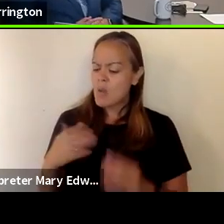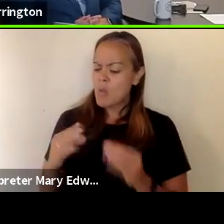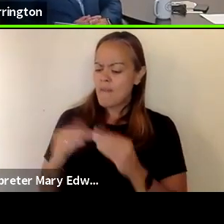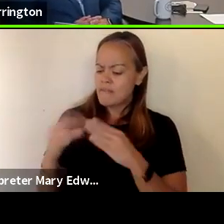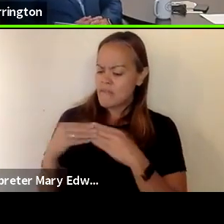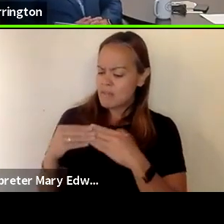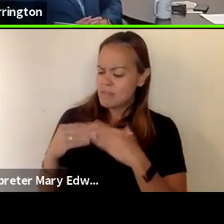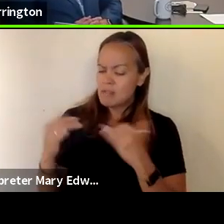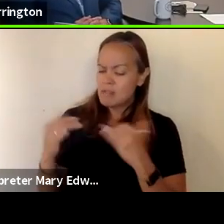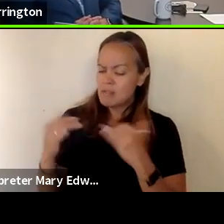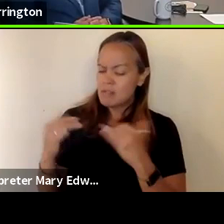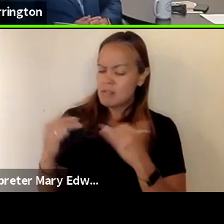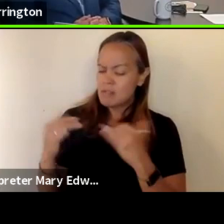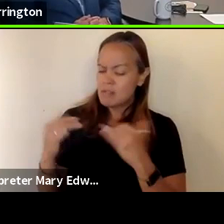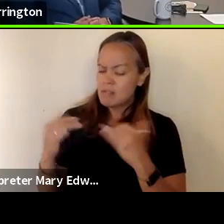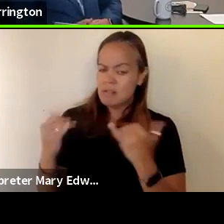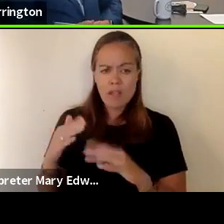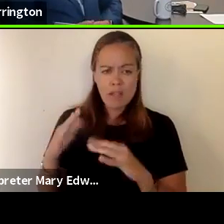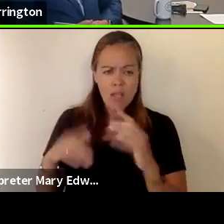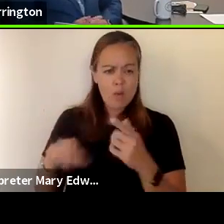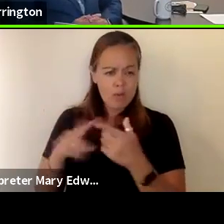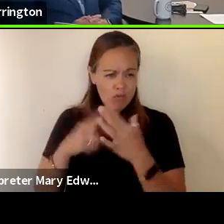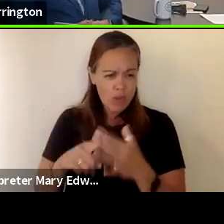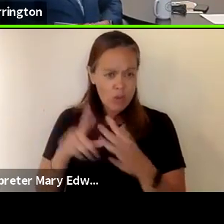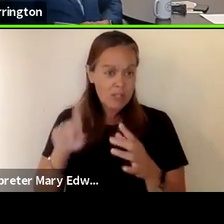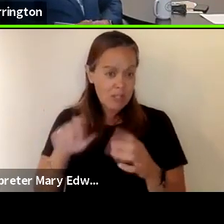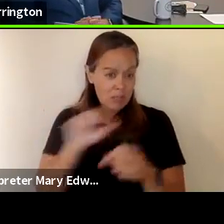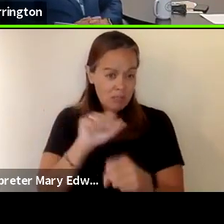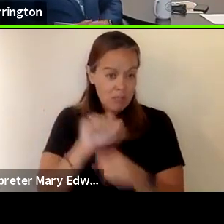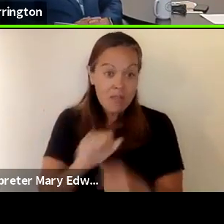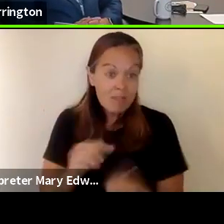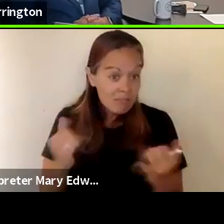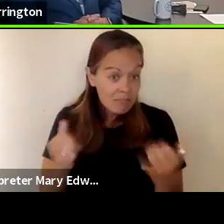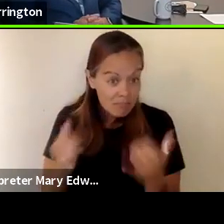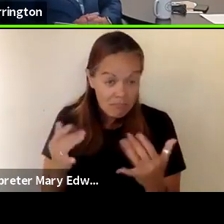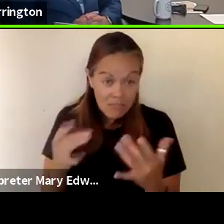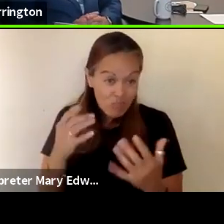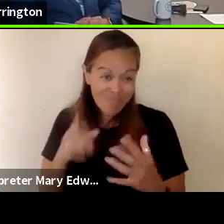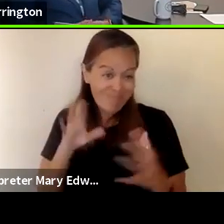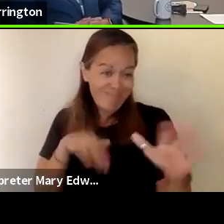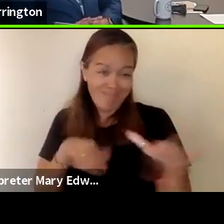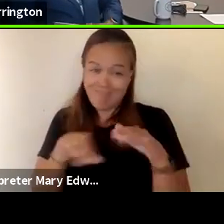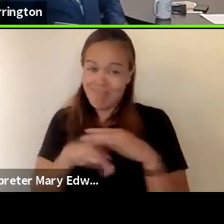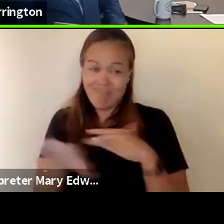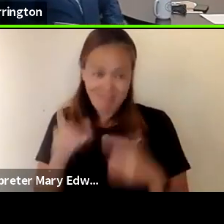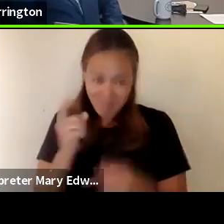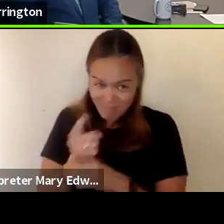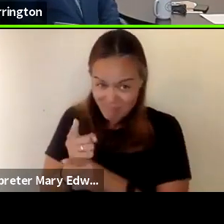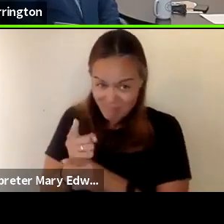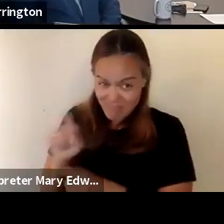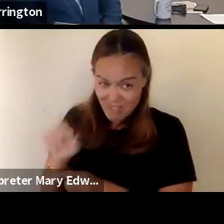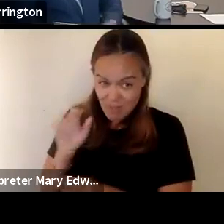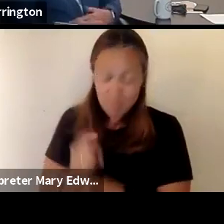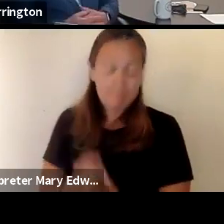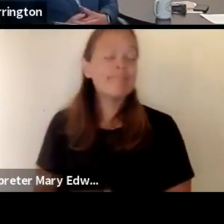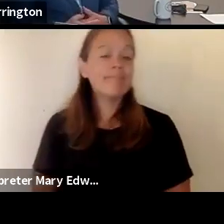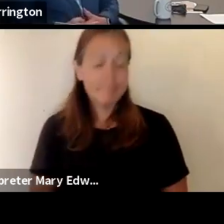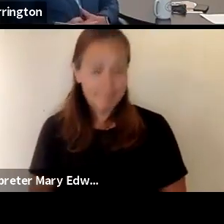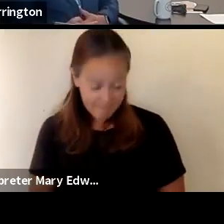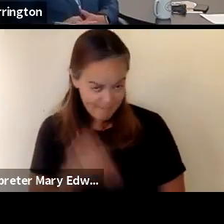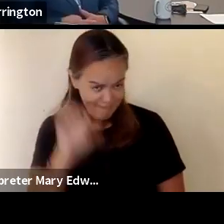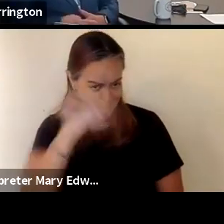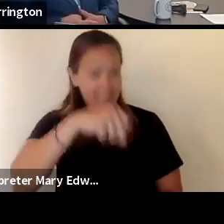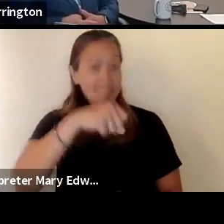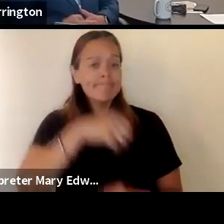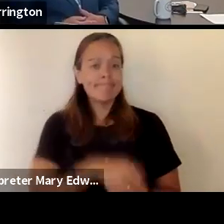now than when we started we had to make appointments but i think you can do walk-ins is that correct is that the way we're running the clinics that's absolutely right every